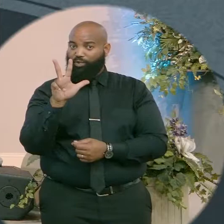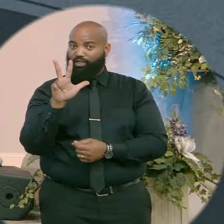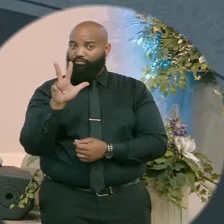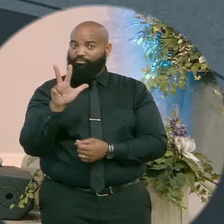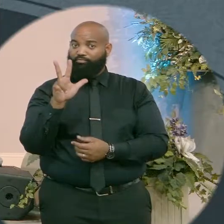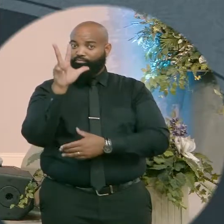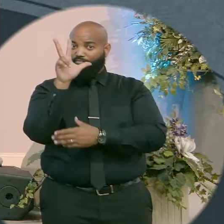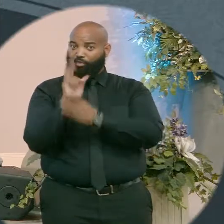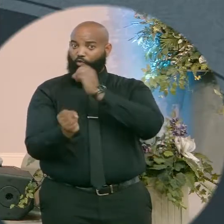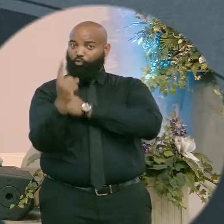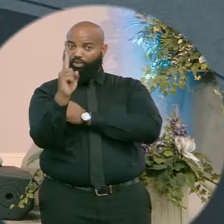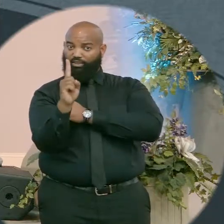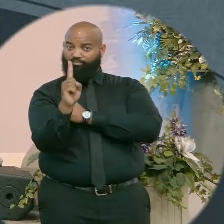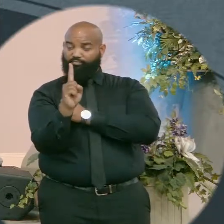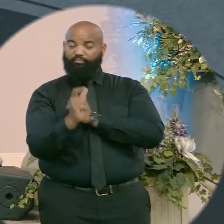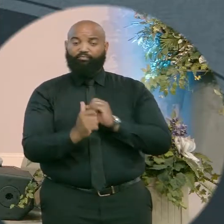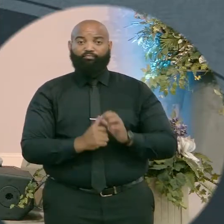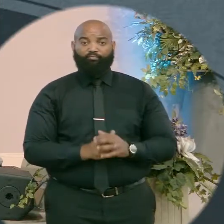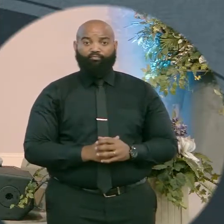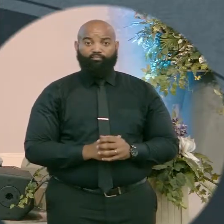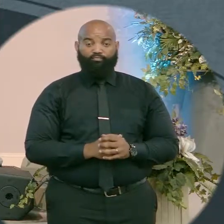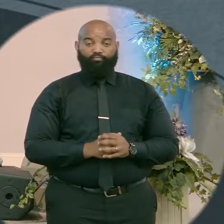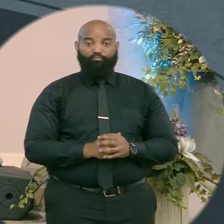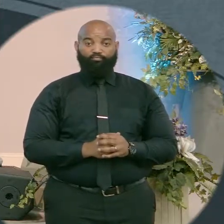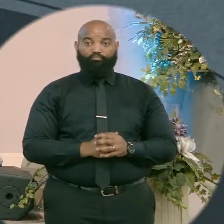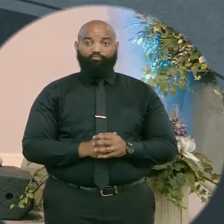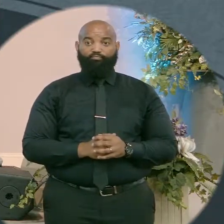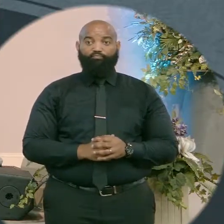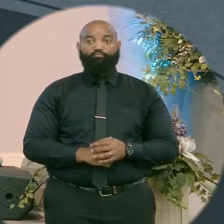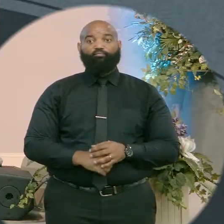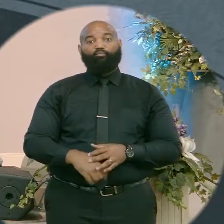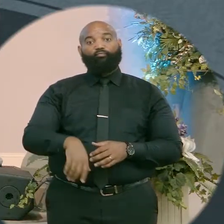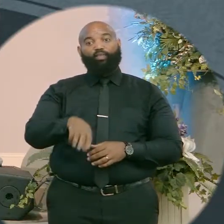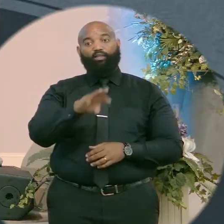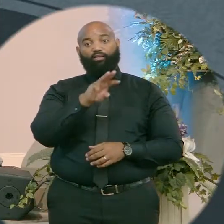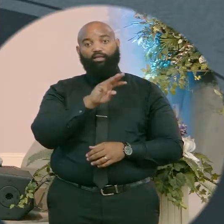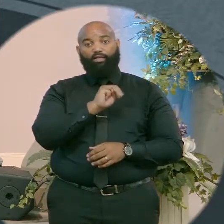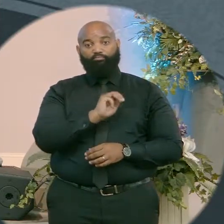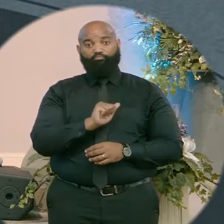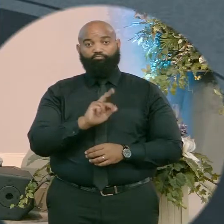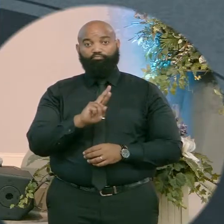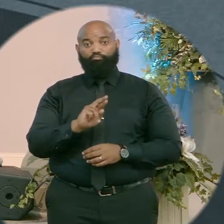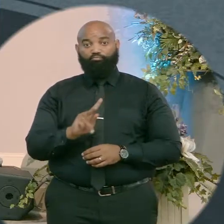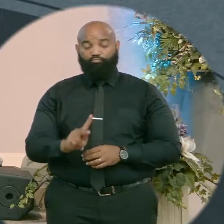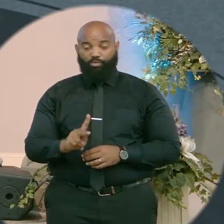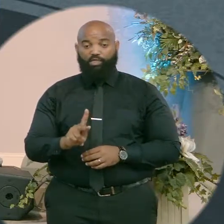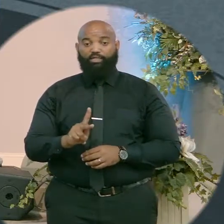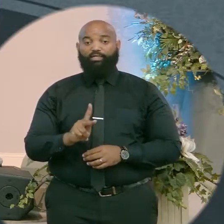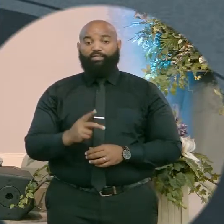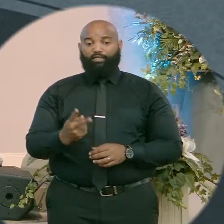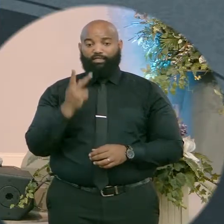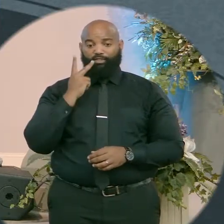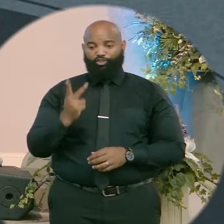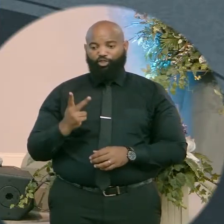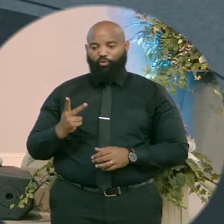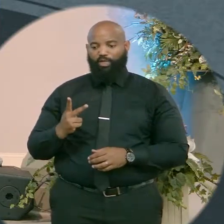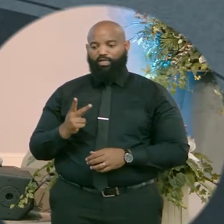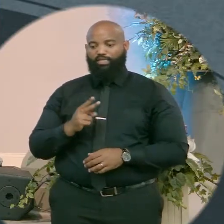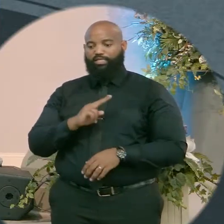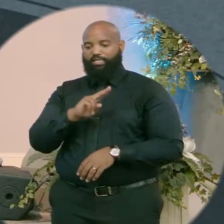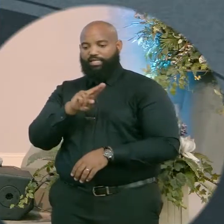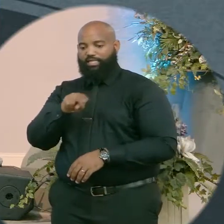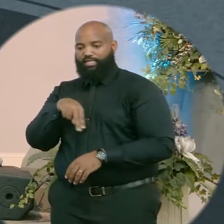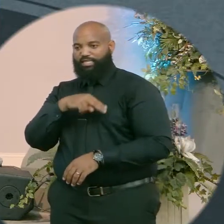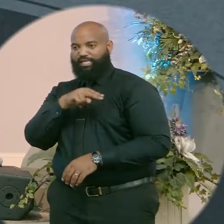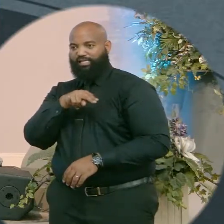see them all together. And what's happening is Mark has given us a glimpse into the nature of God. All three